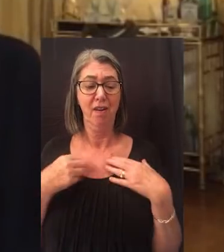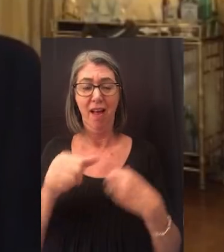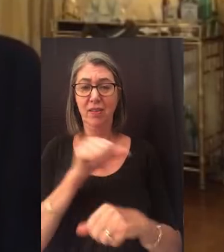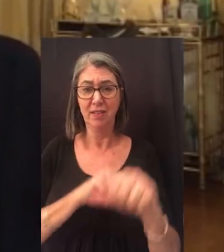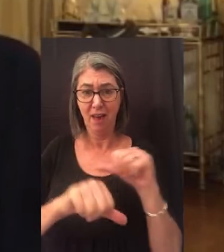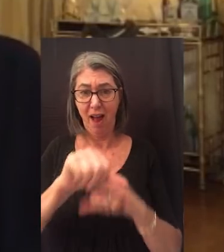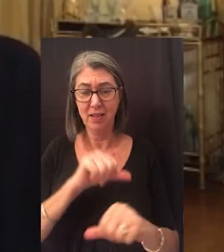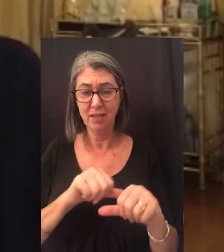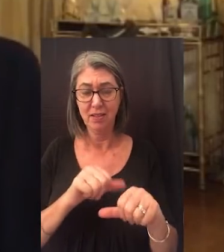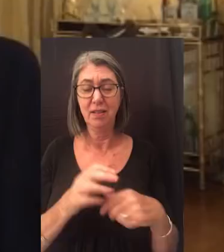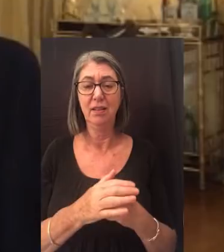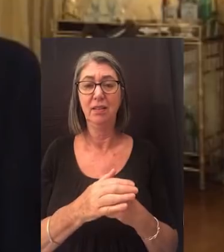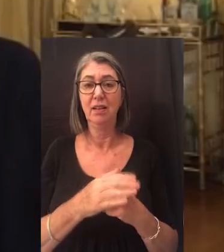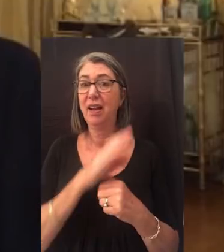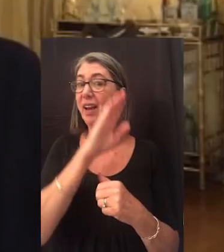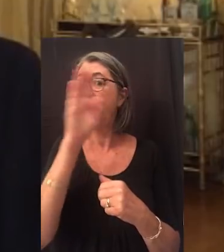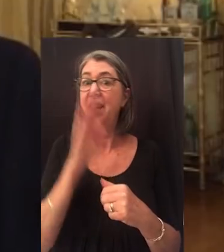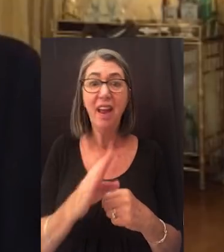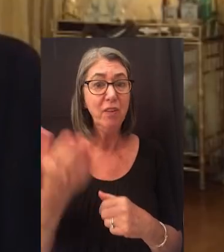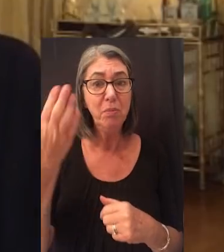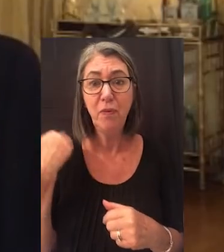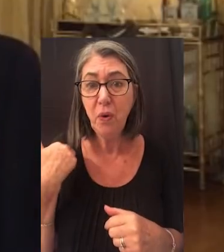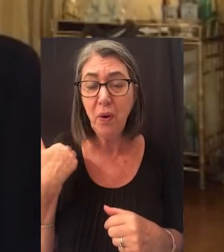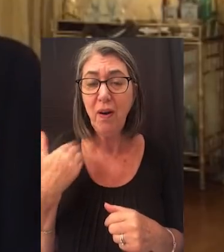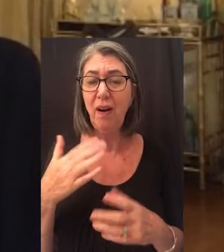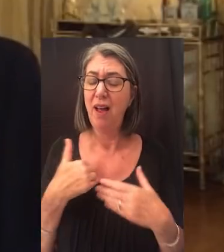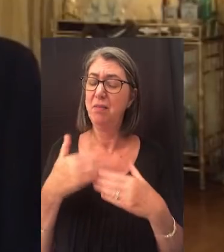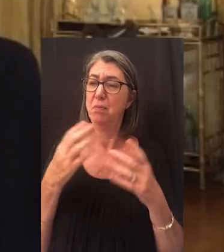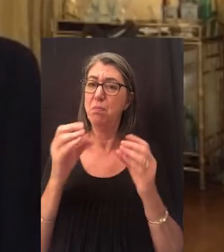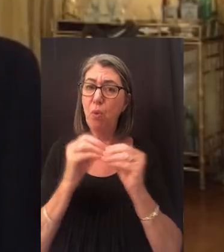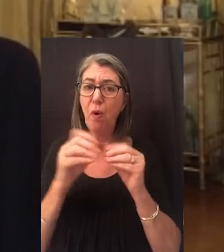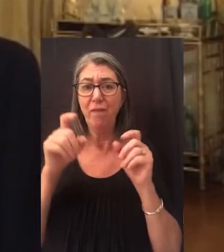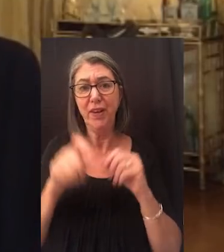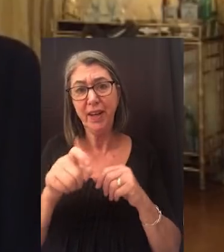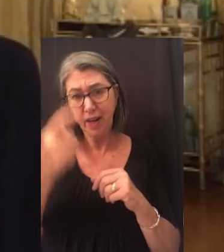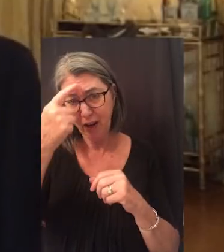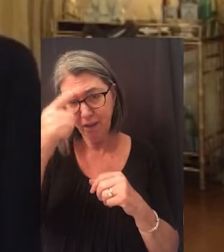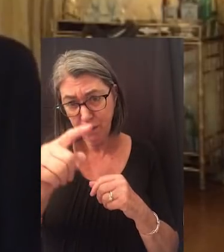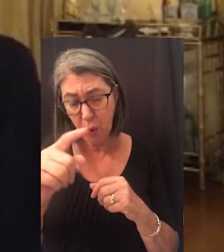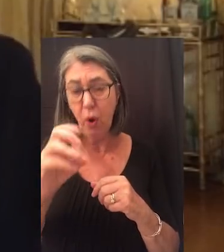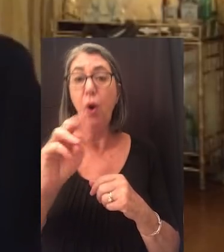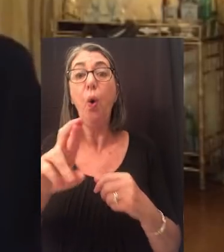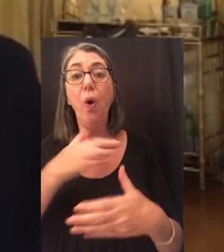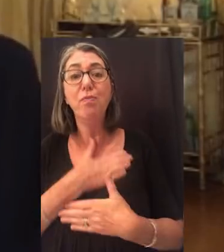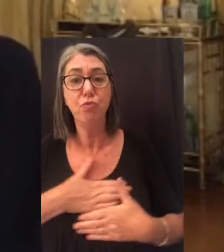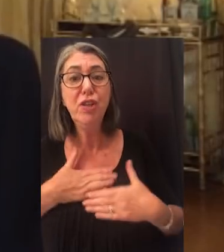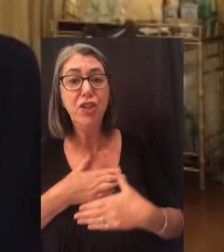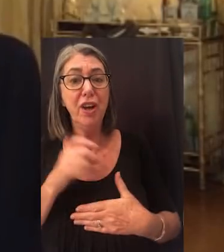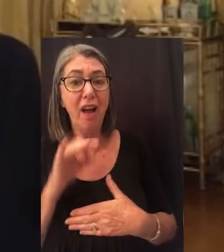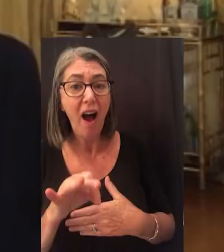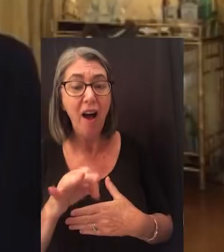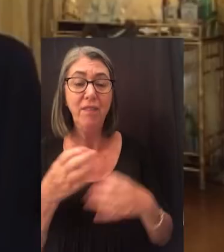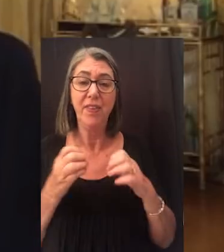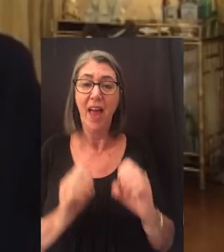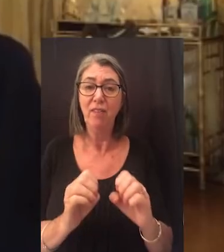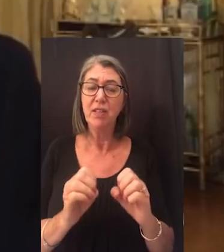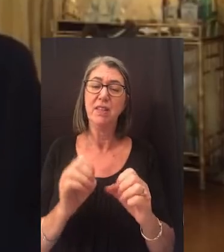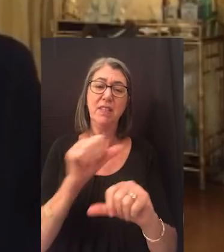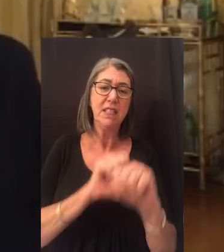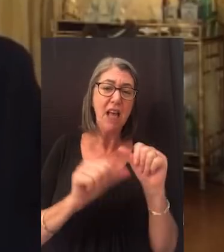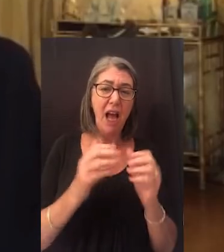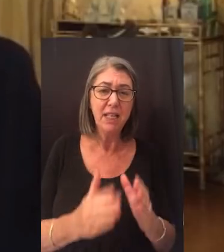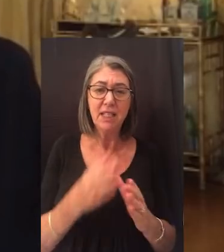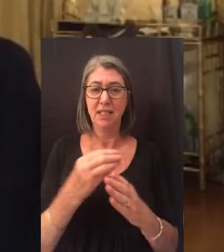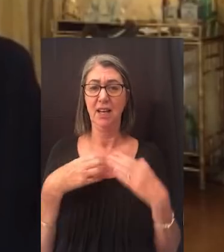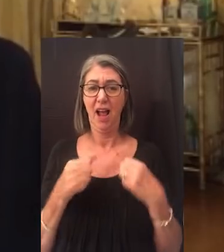sciences. Never before has there been a greater need for or appreciation of the efforts of scientists